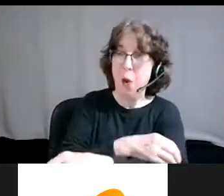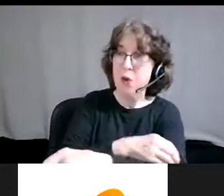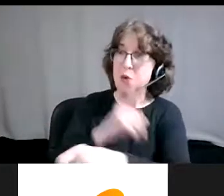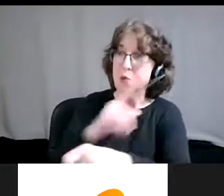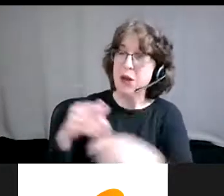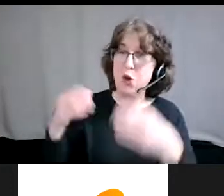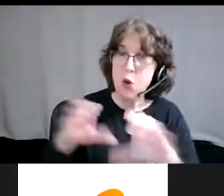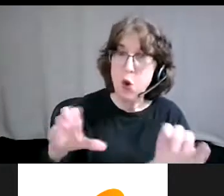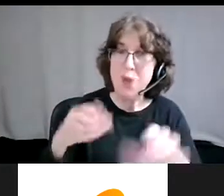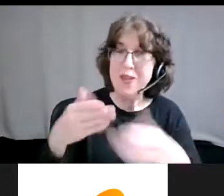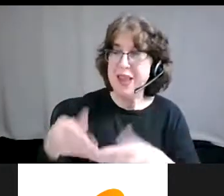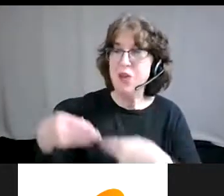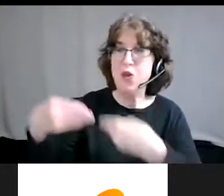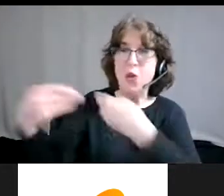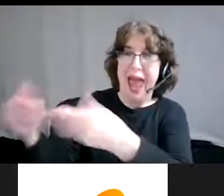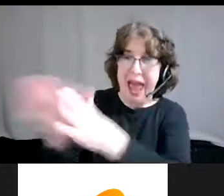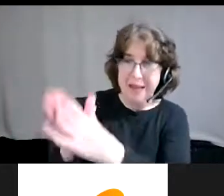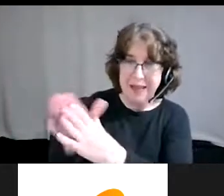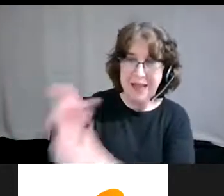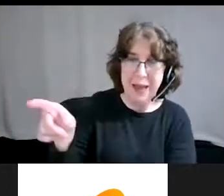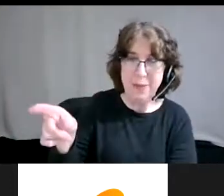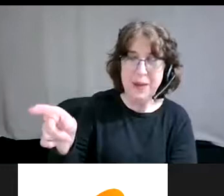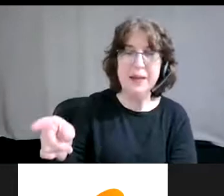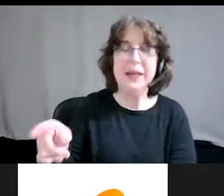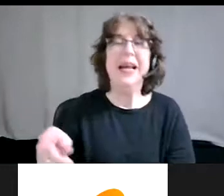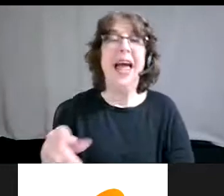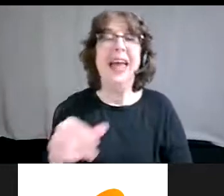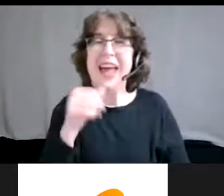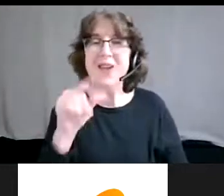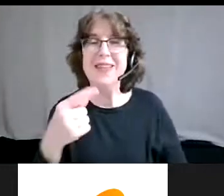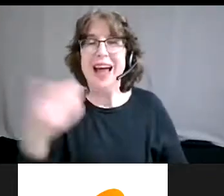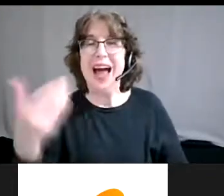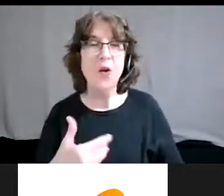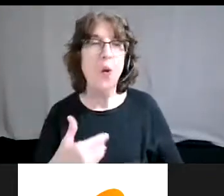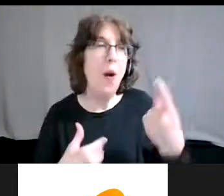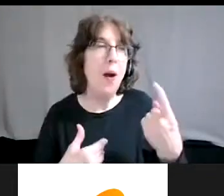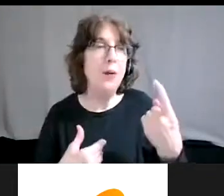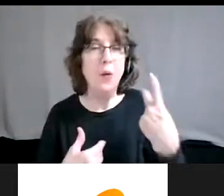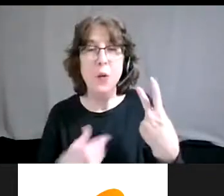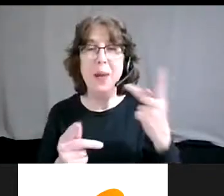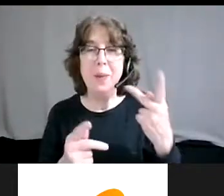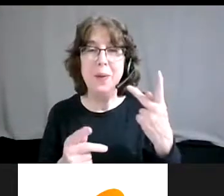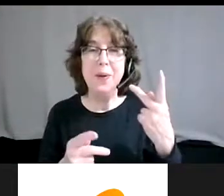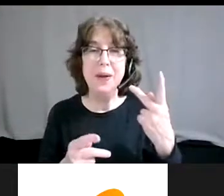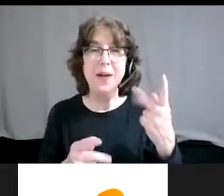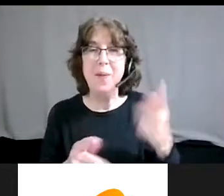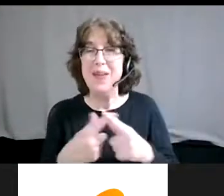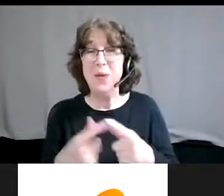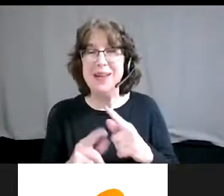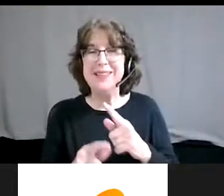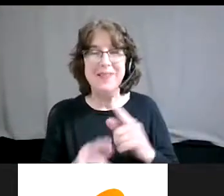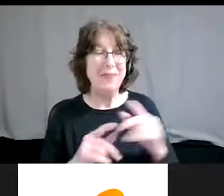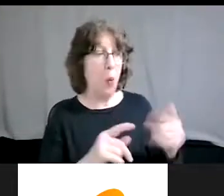important to not, um, only just hire one or two folks, um, because you are essentially bringing the elephant into the giraffe's